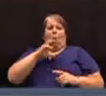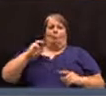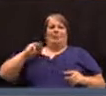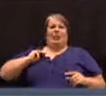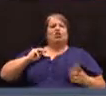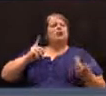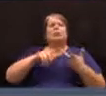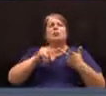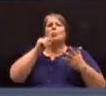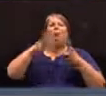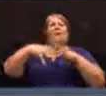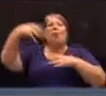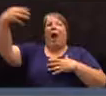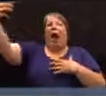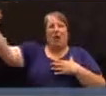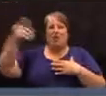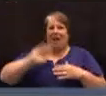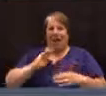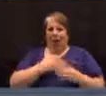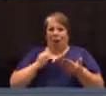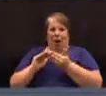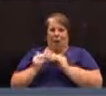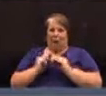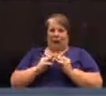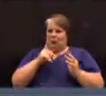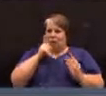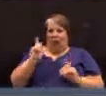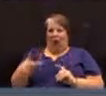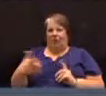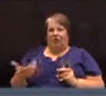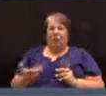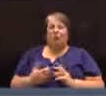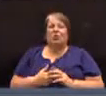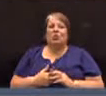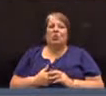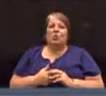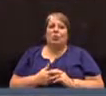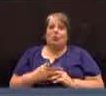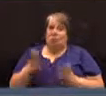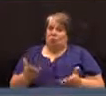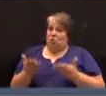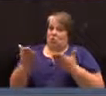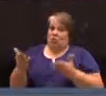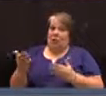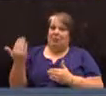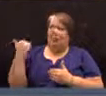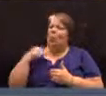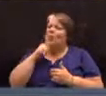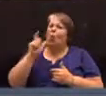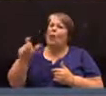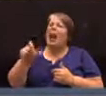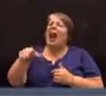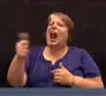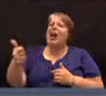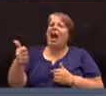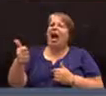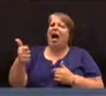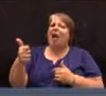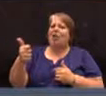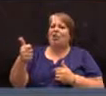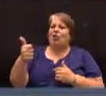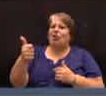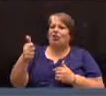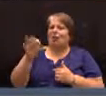have, not have to go outside our community, and as it was presented before, we don't need another feasibility